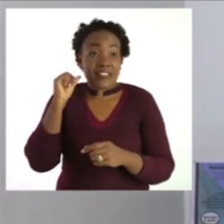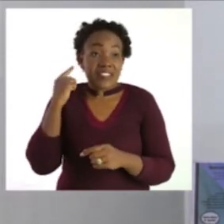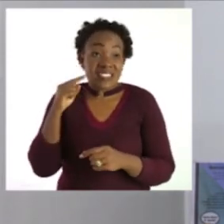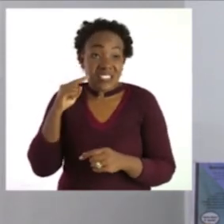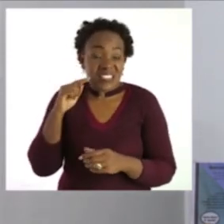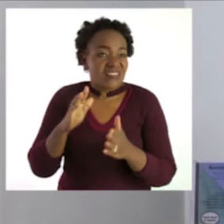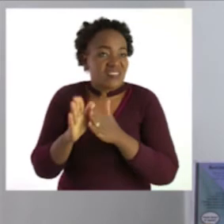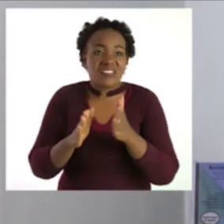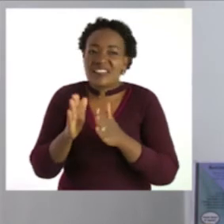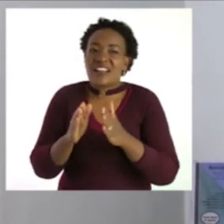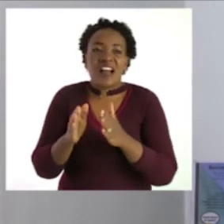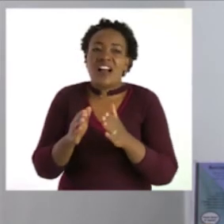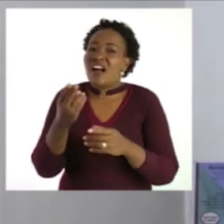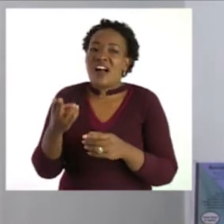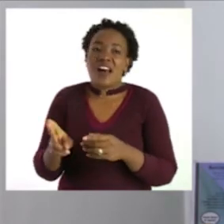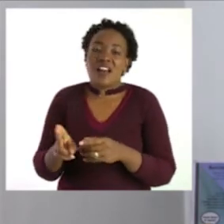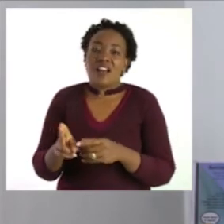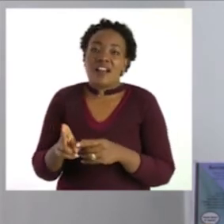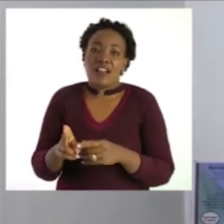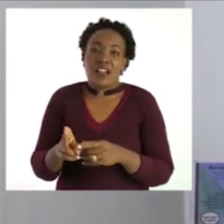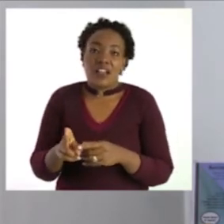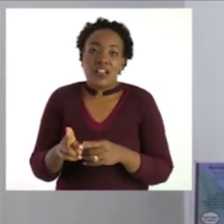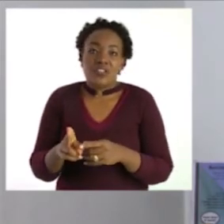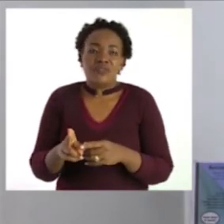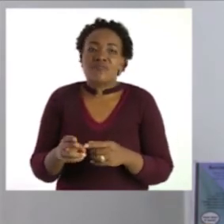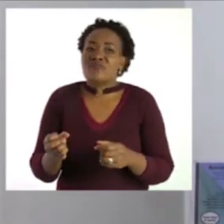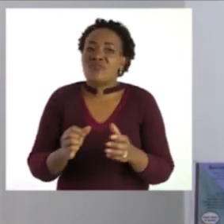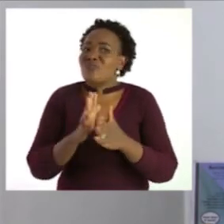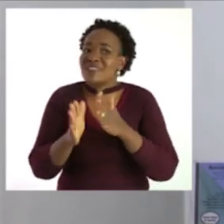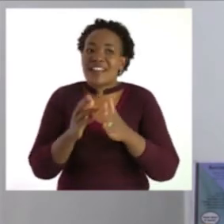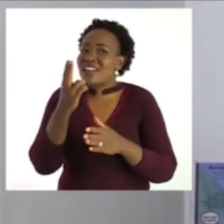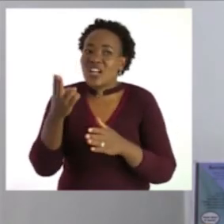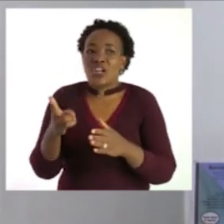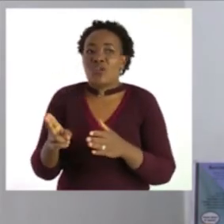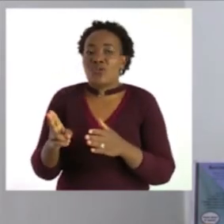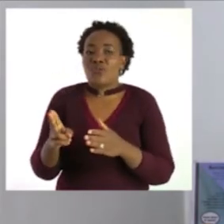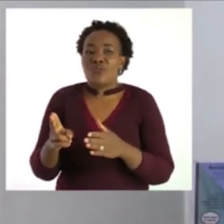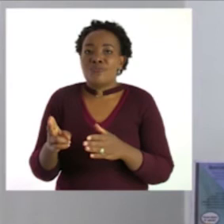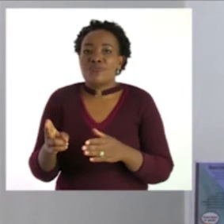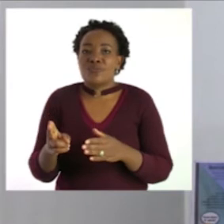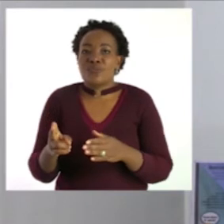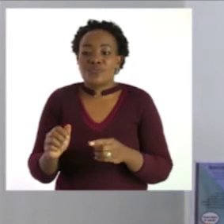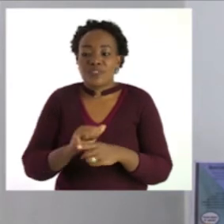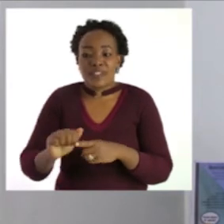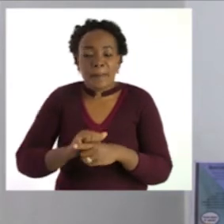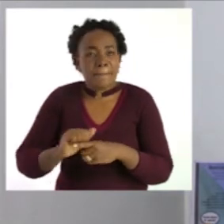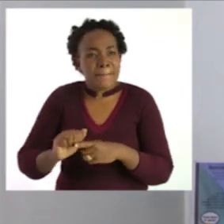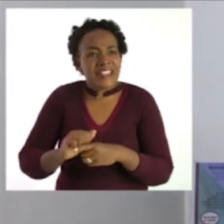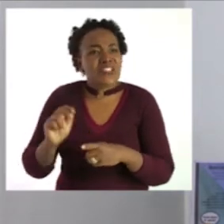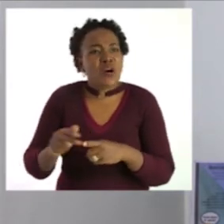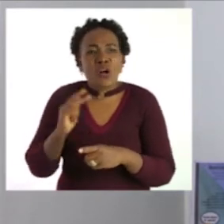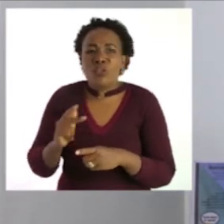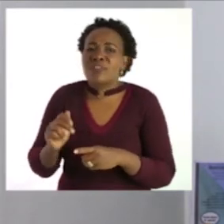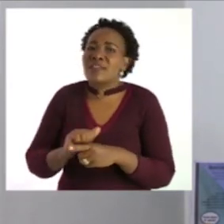and you use them without sounding out the letters you use them every day you don't need to